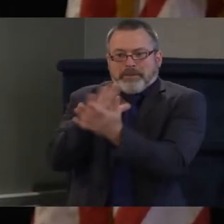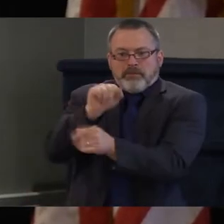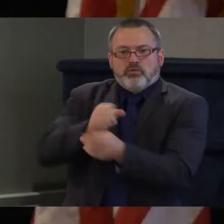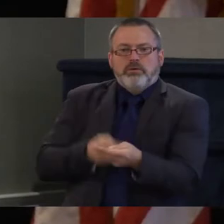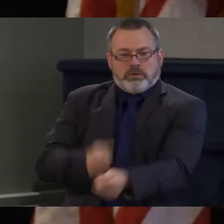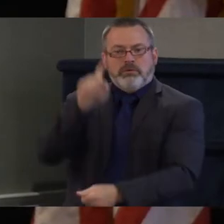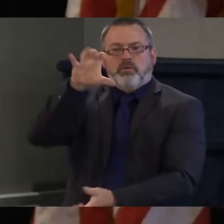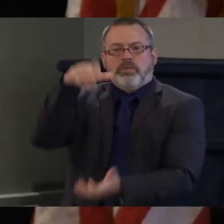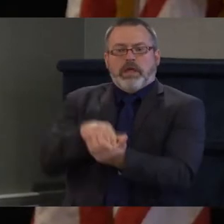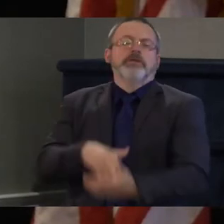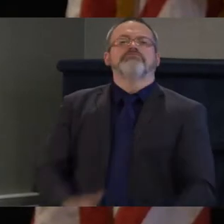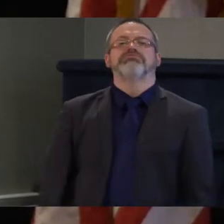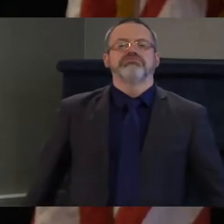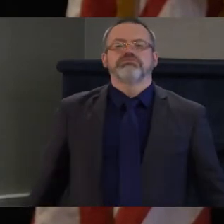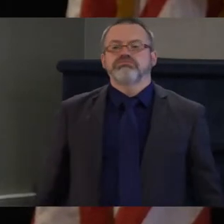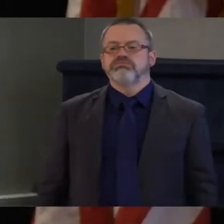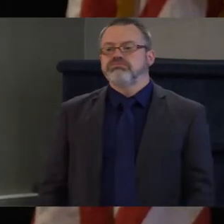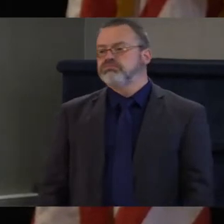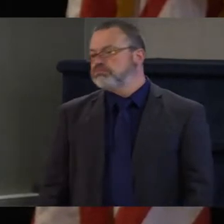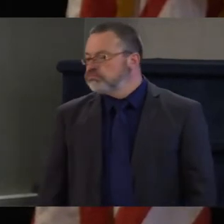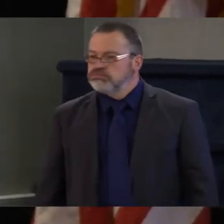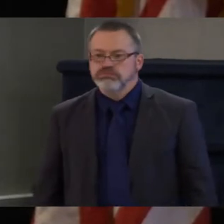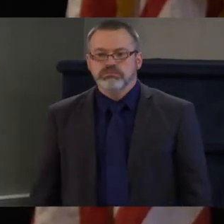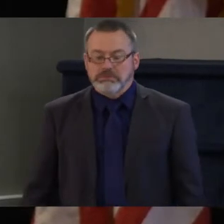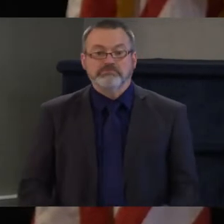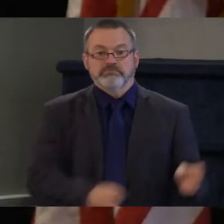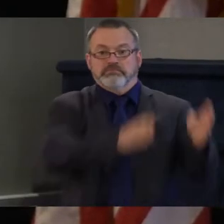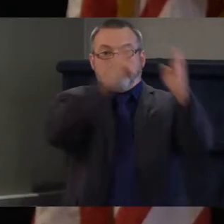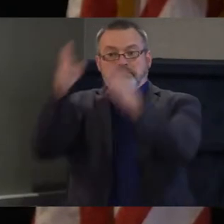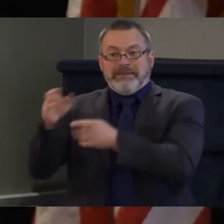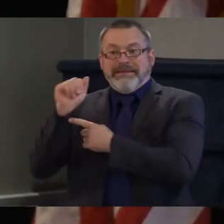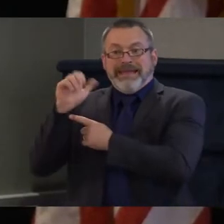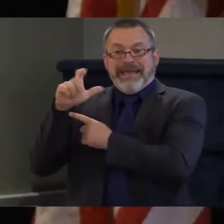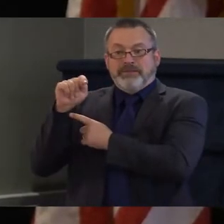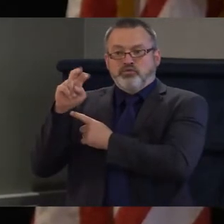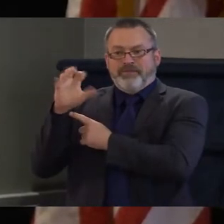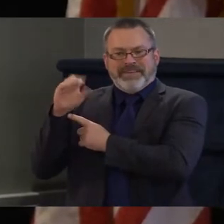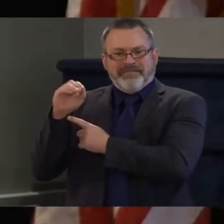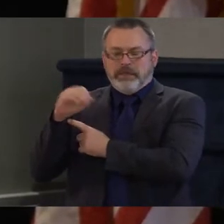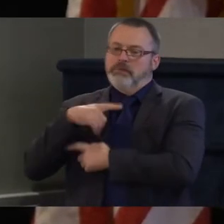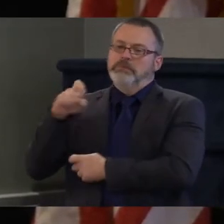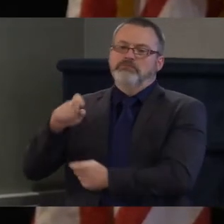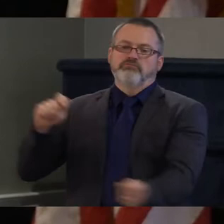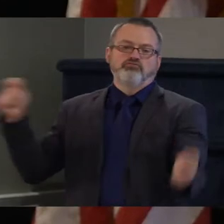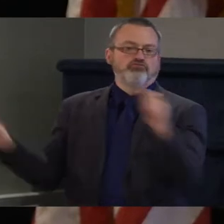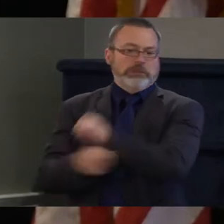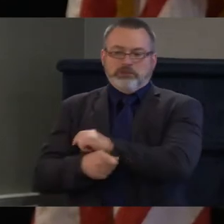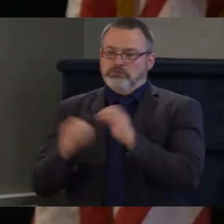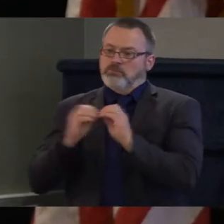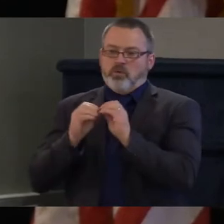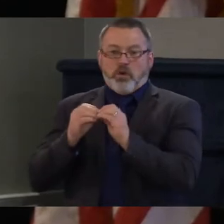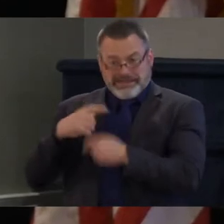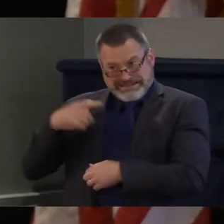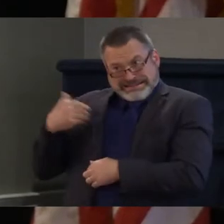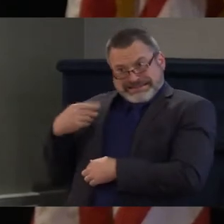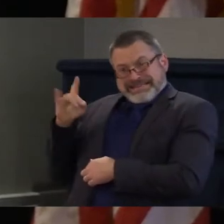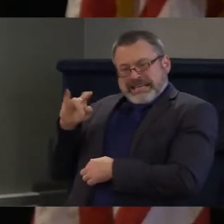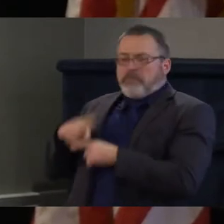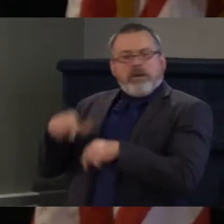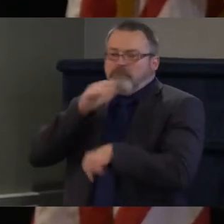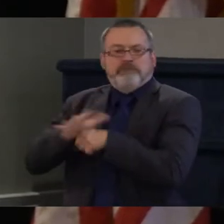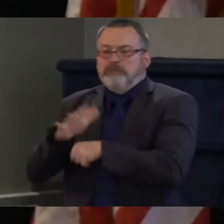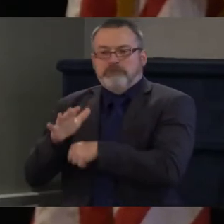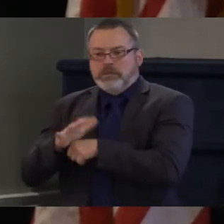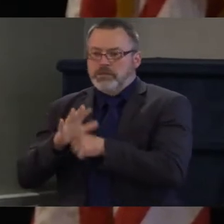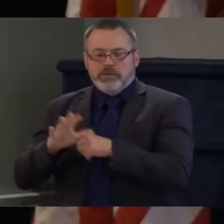Act 250 needs to be, needs to be changed. We need to make it more advantageous for people to want to invest here. If